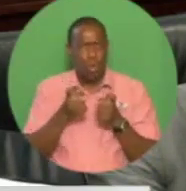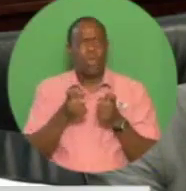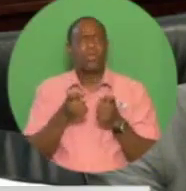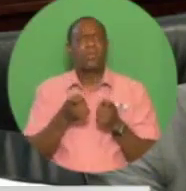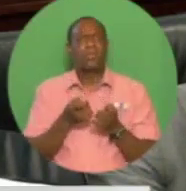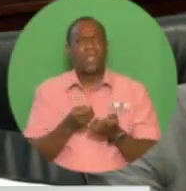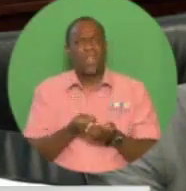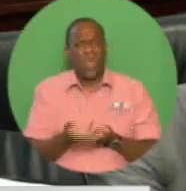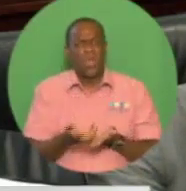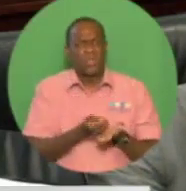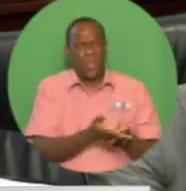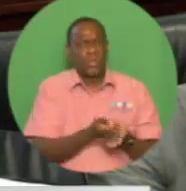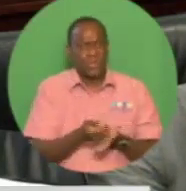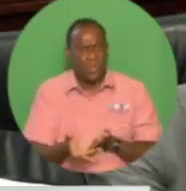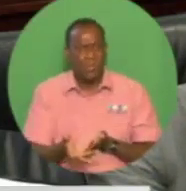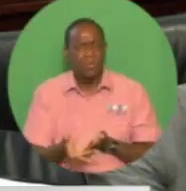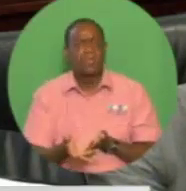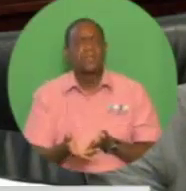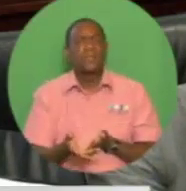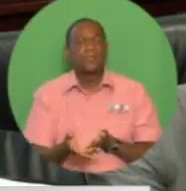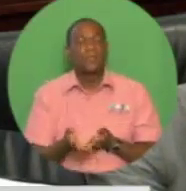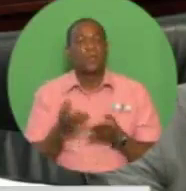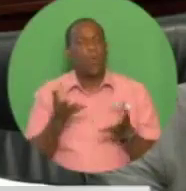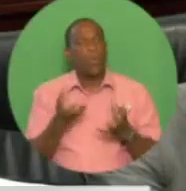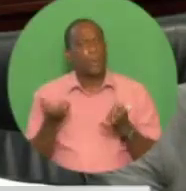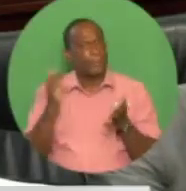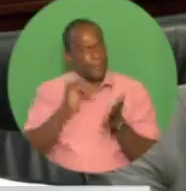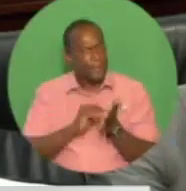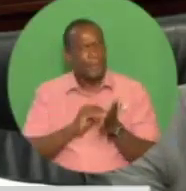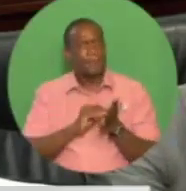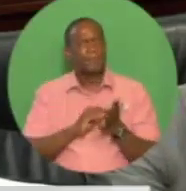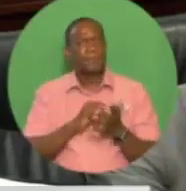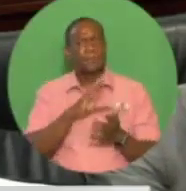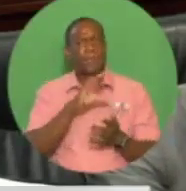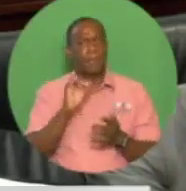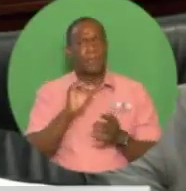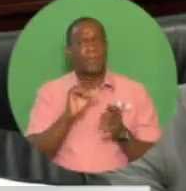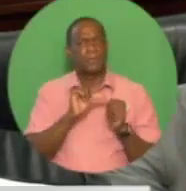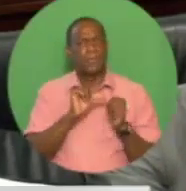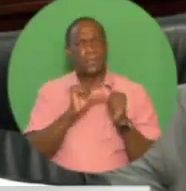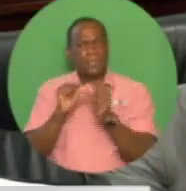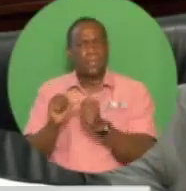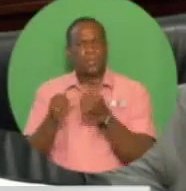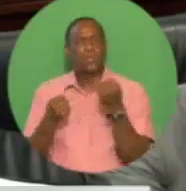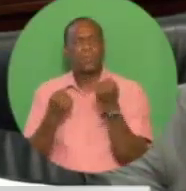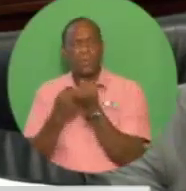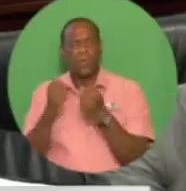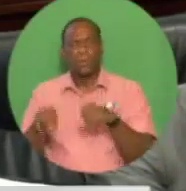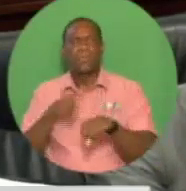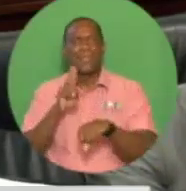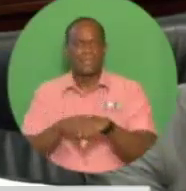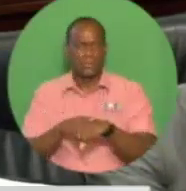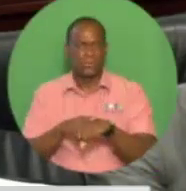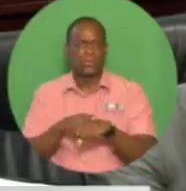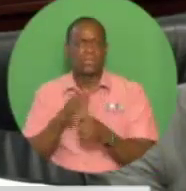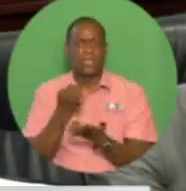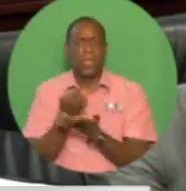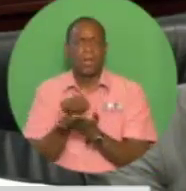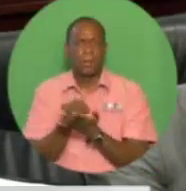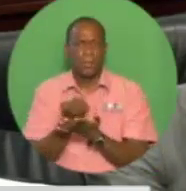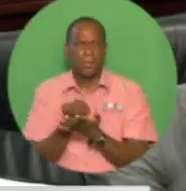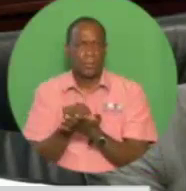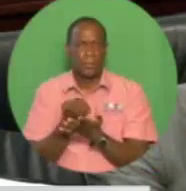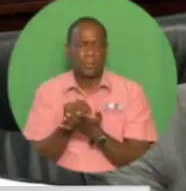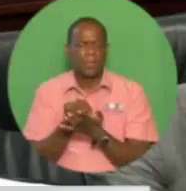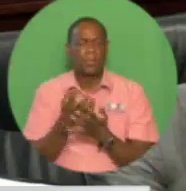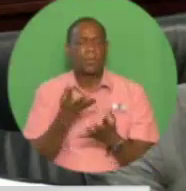including becoming once more a contributor to national revenue in the not-too-distant future, through the payment of